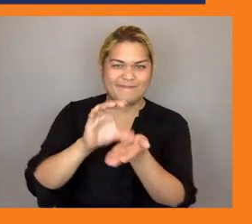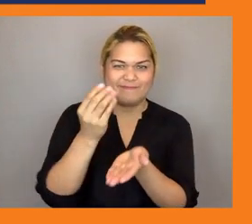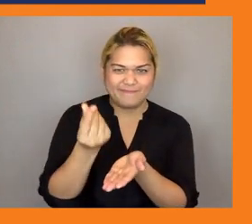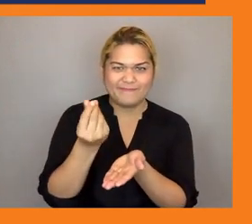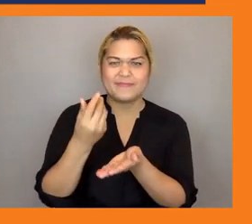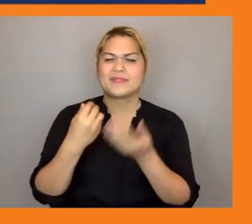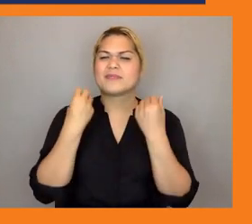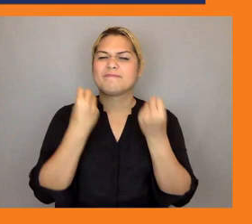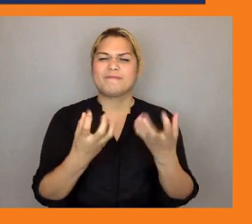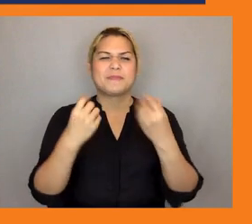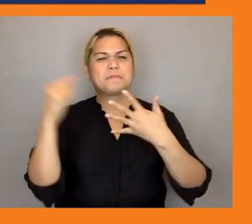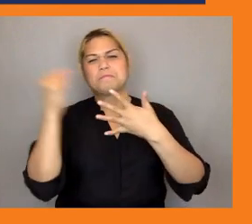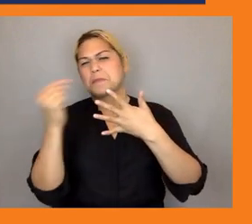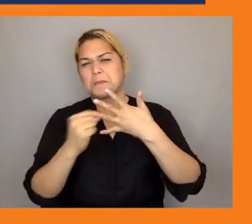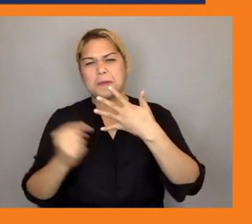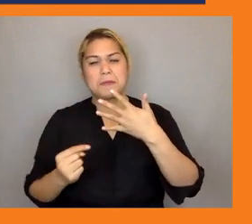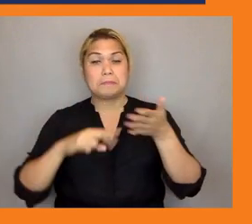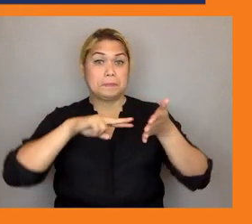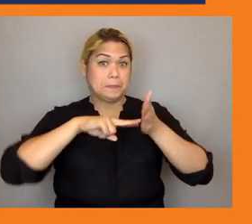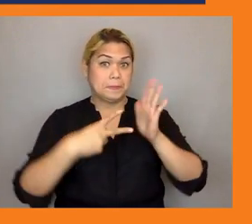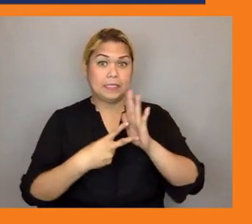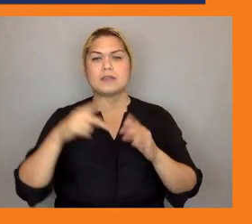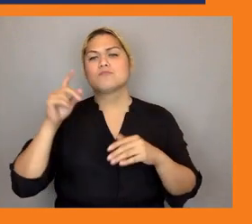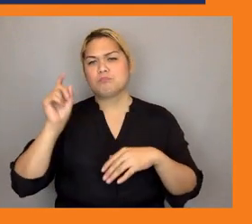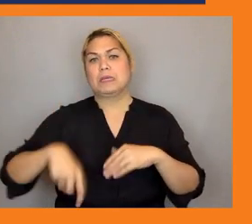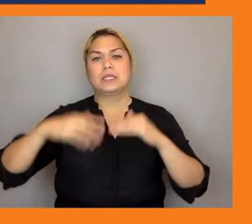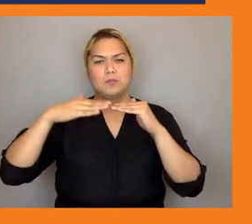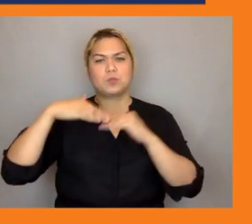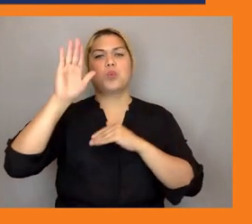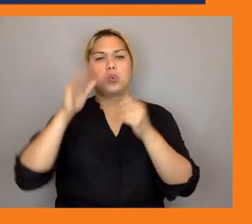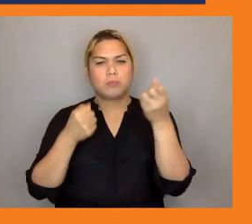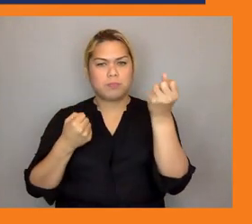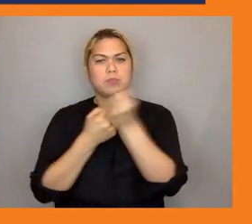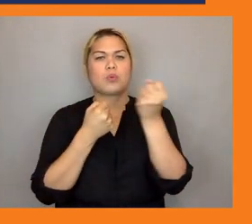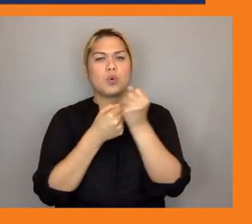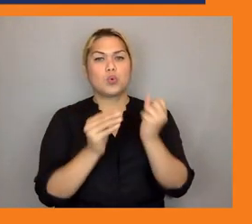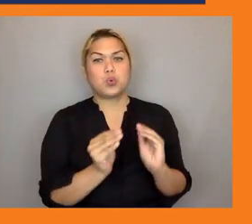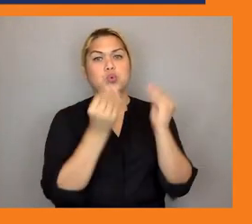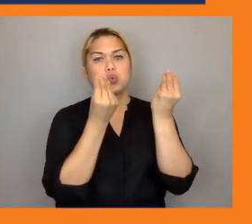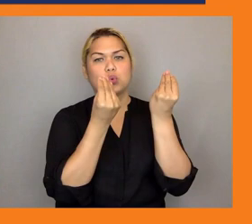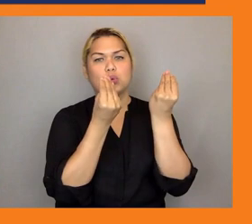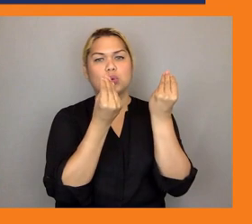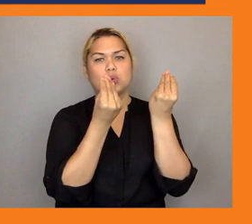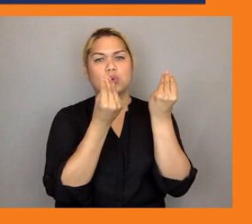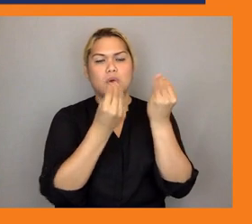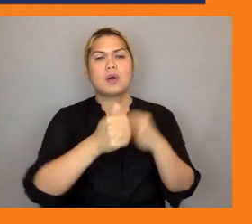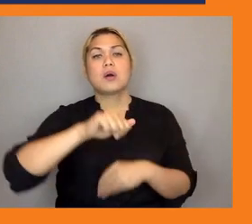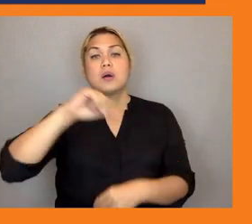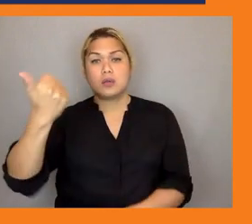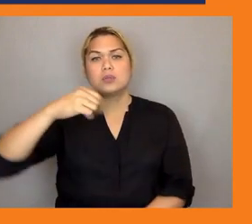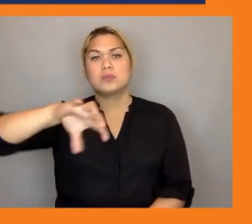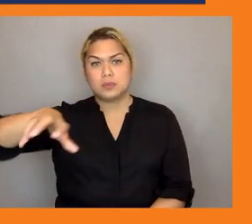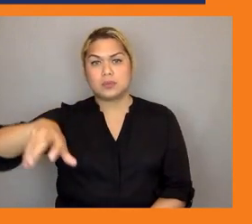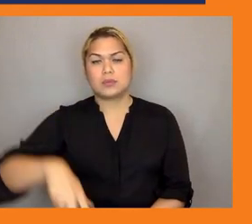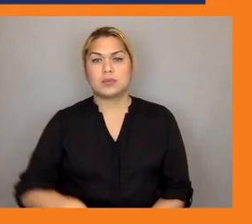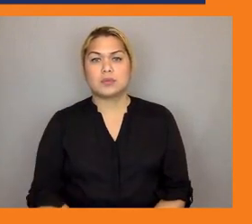increase investments into young people's futures in in the rural economy there just to pick on on one step here is i think